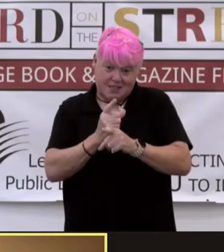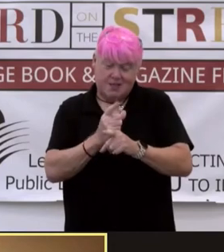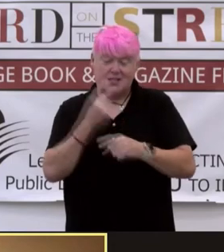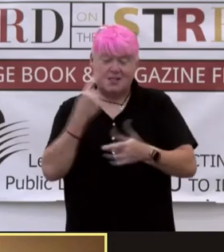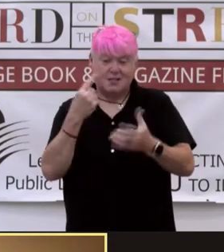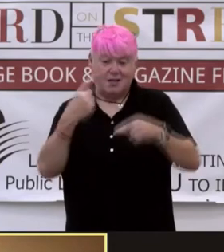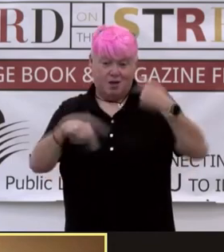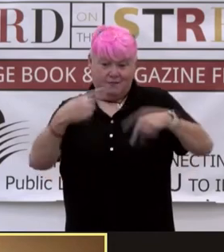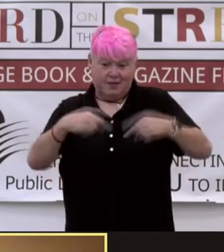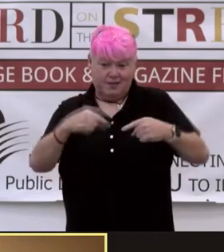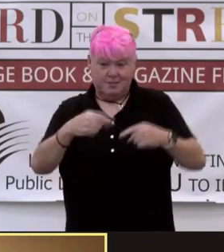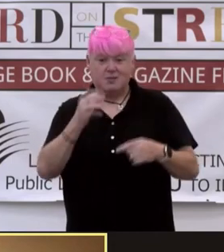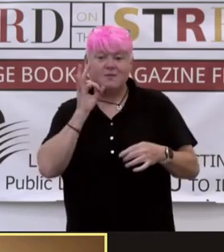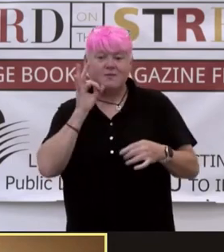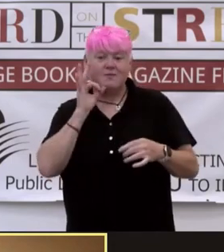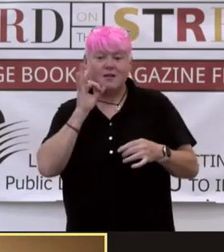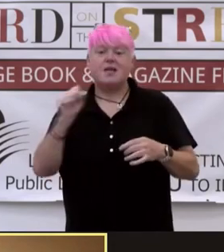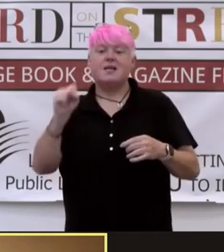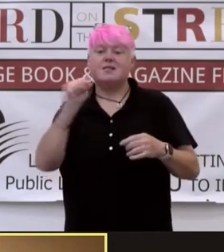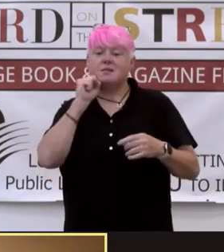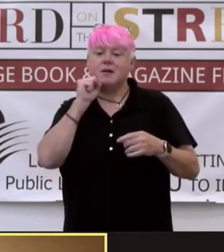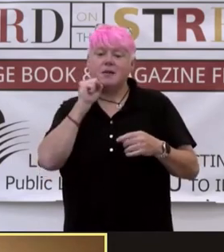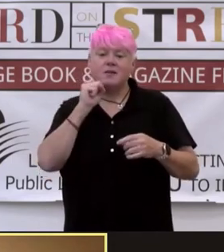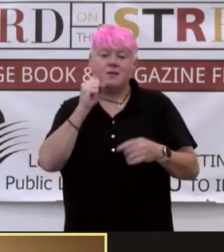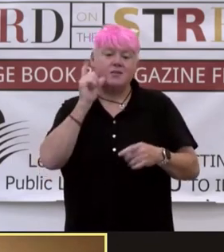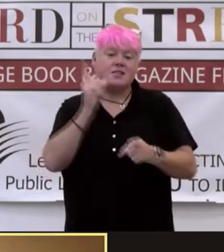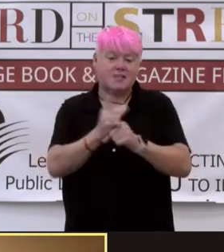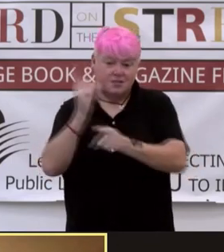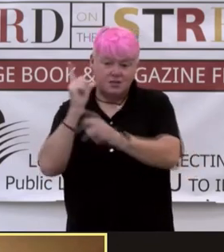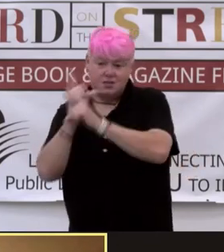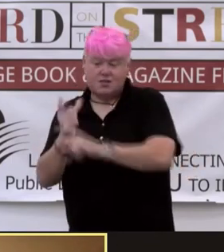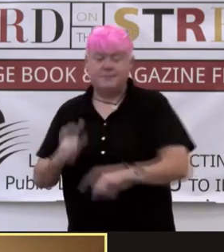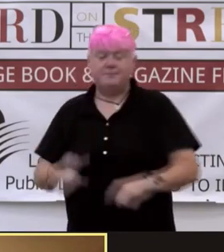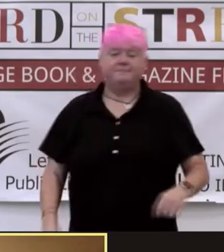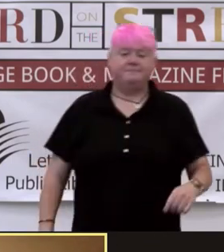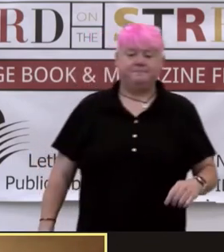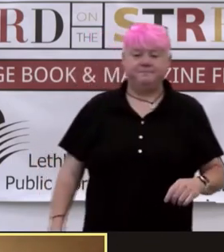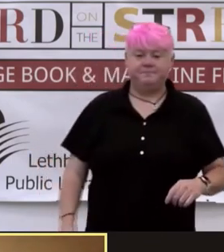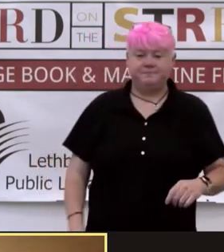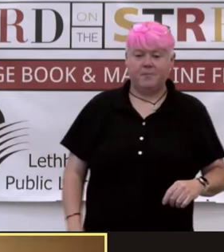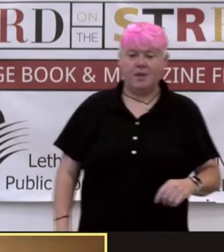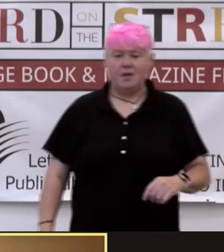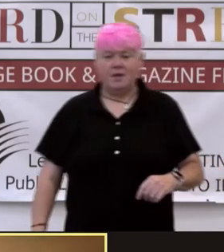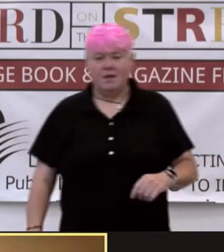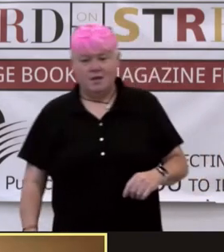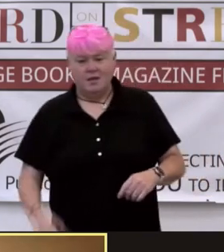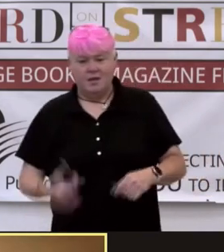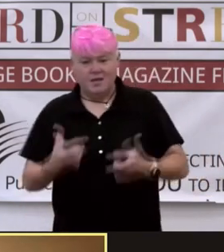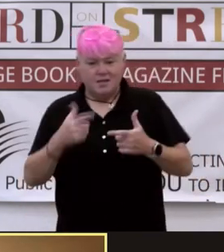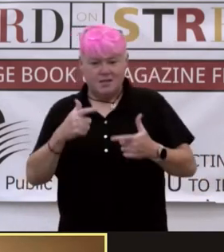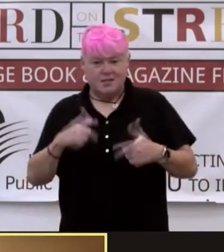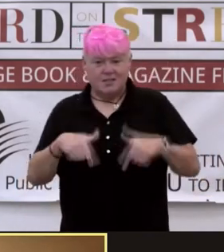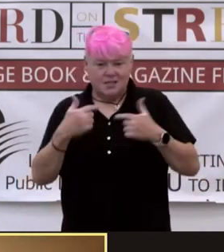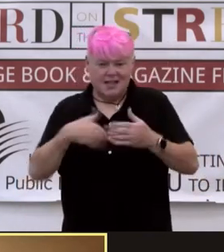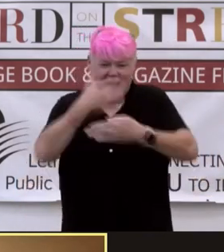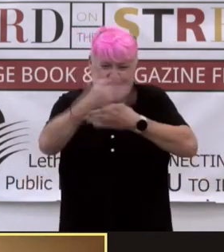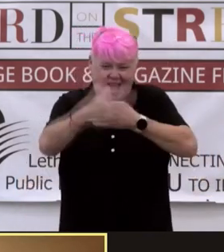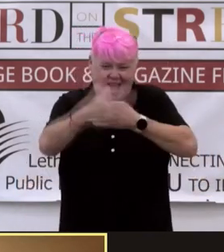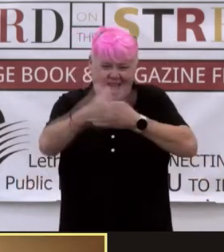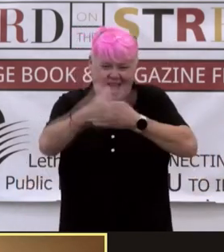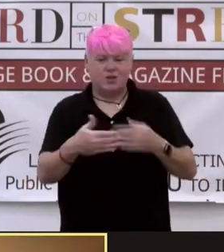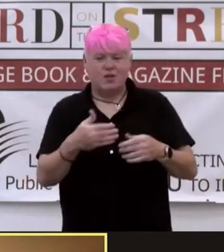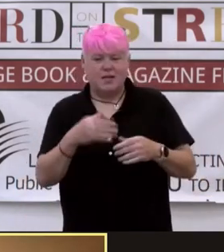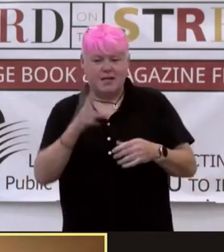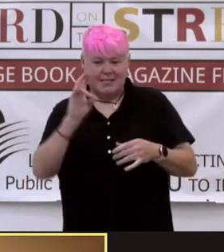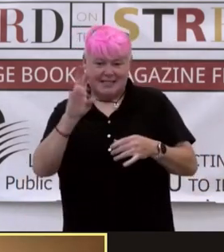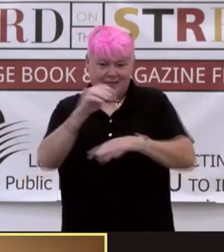Fatima Ghazala, who are adopted sisters. Okay. It is a little after seven in the evening, and the